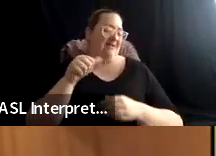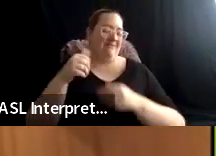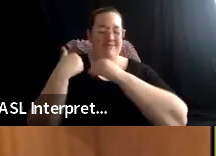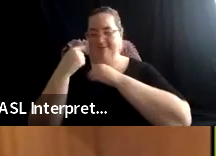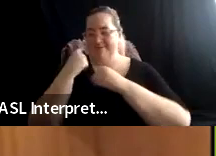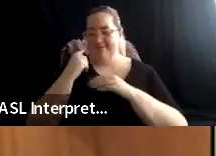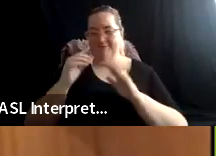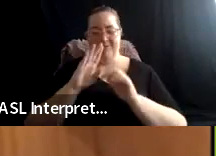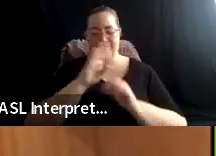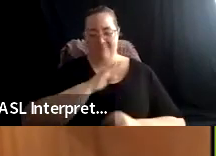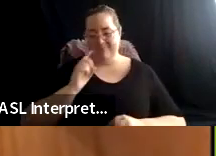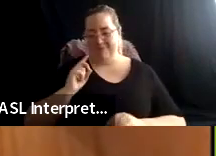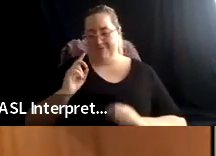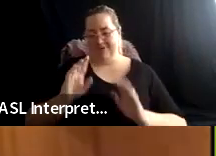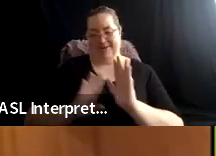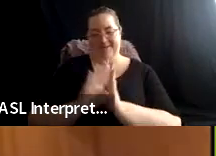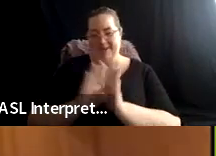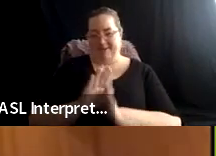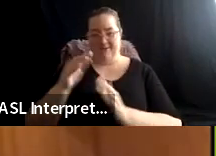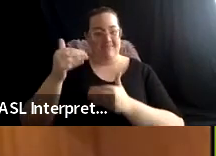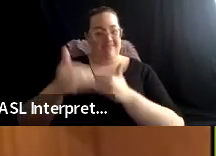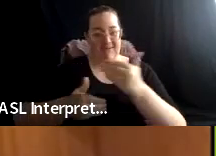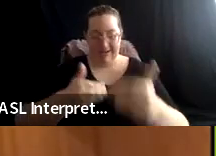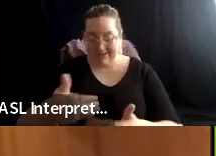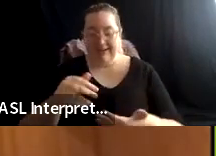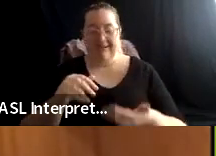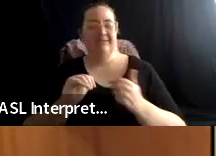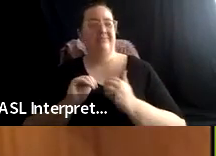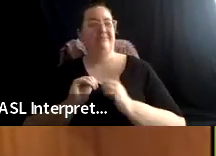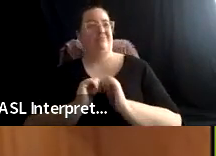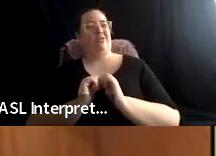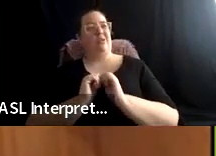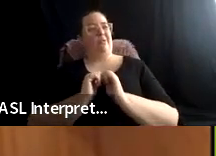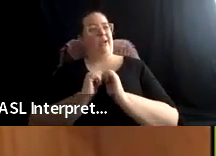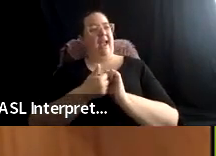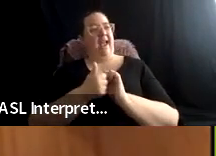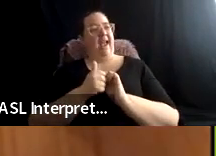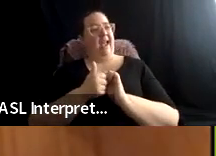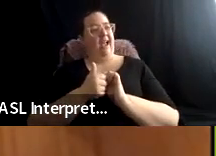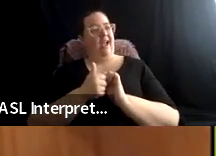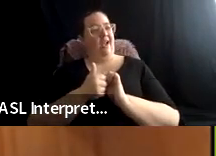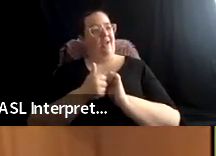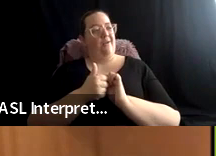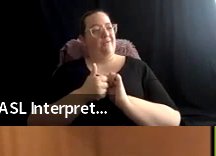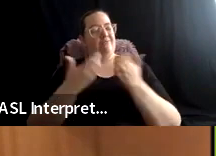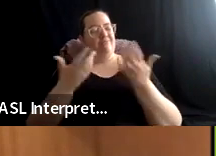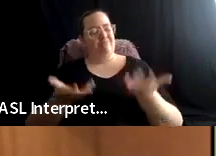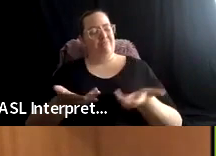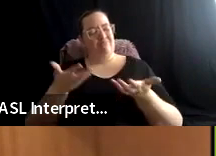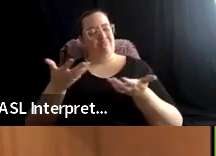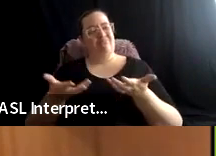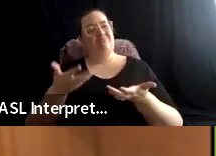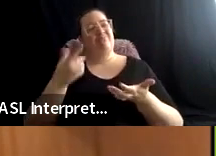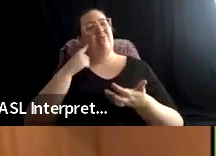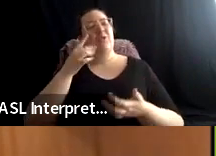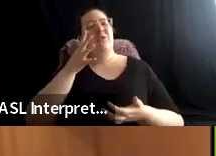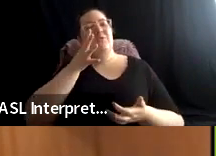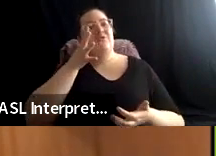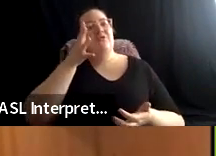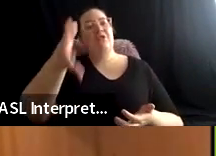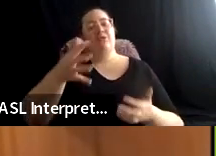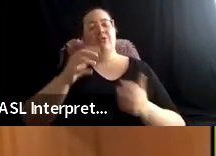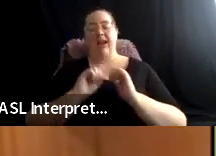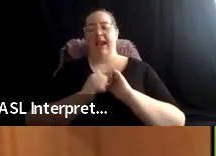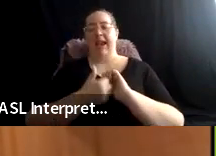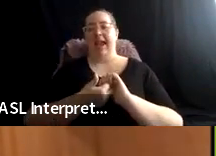And how do, um, um, just in terms of future paths, how can I,